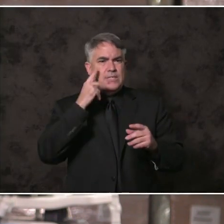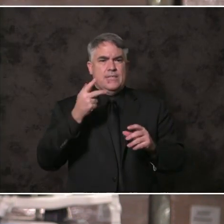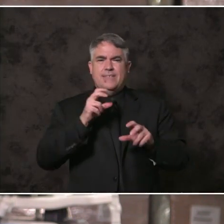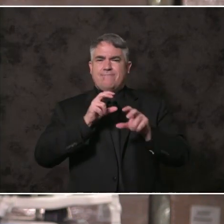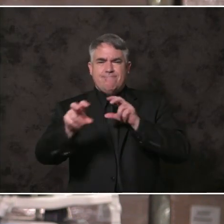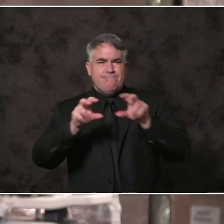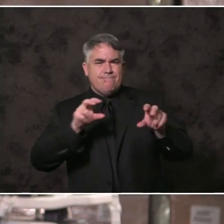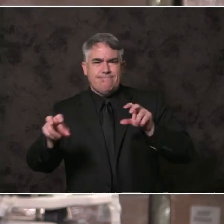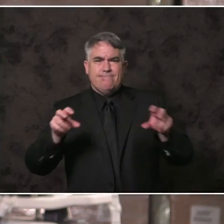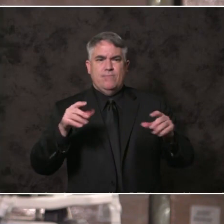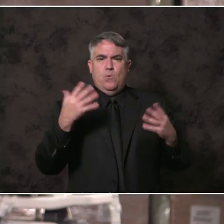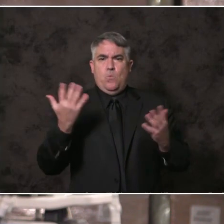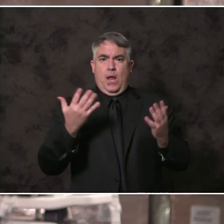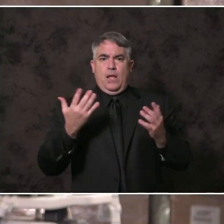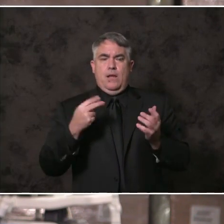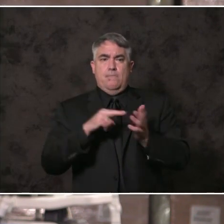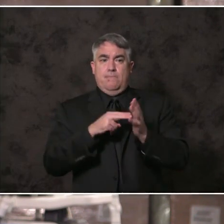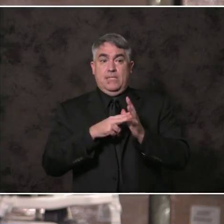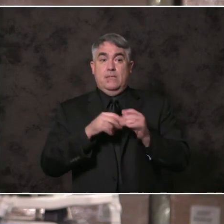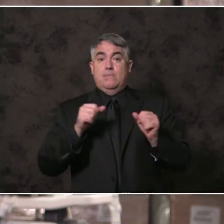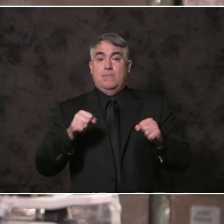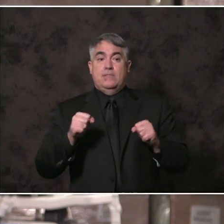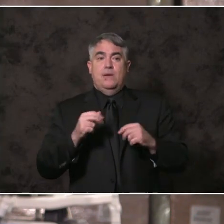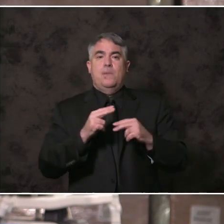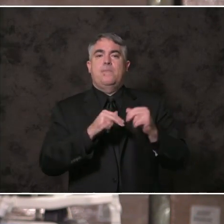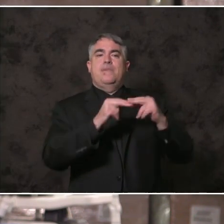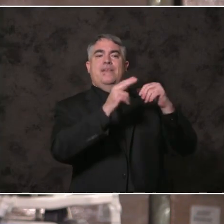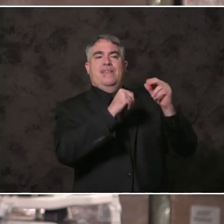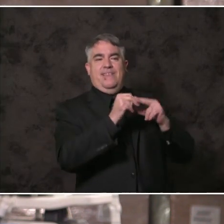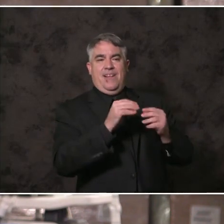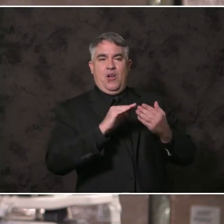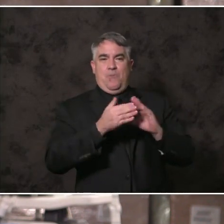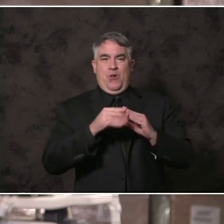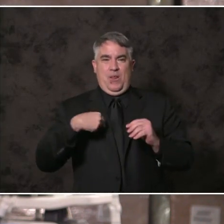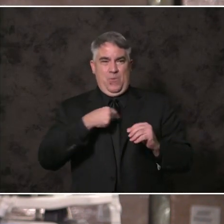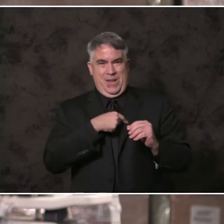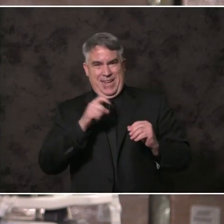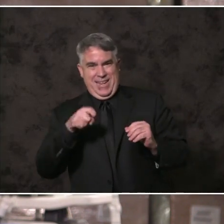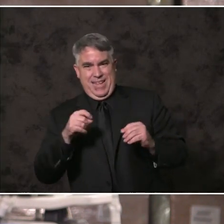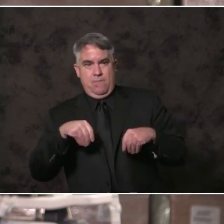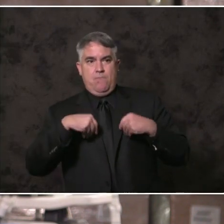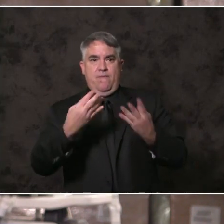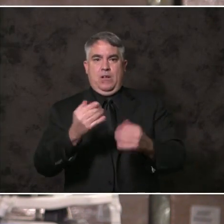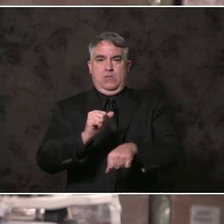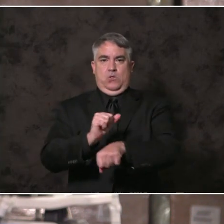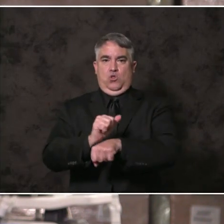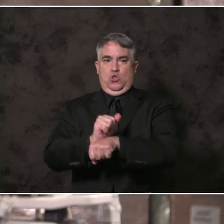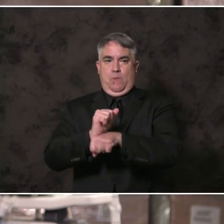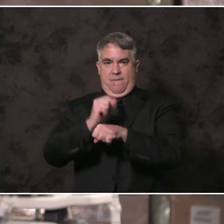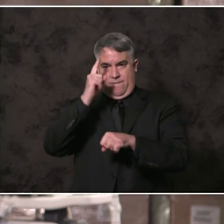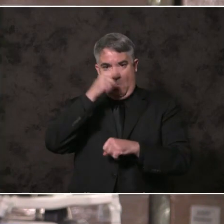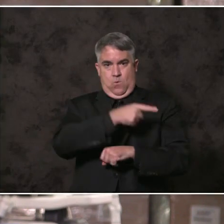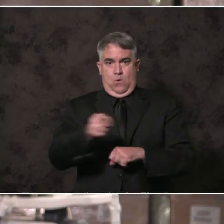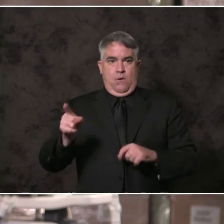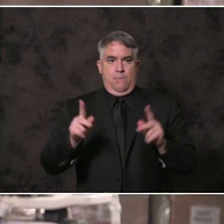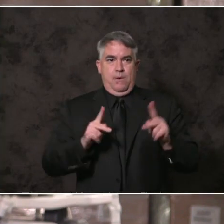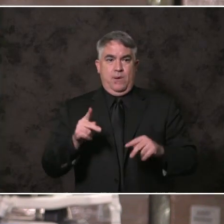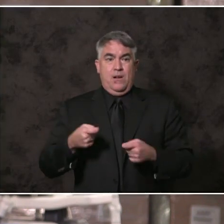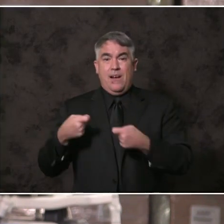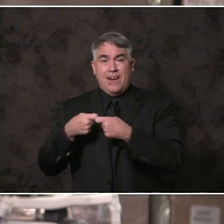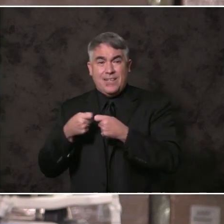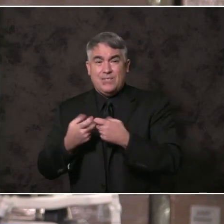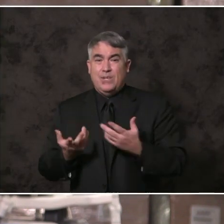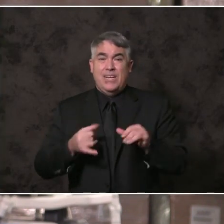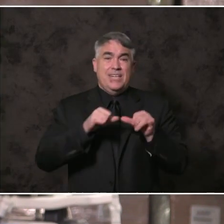has the potential to build the communities we need and provide the jobs our people deserve. Electricians, engineers, entrepreneurs,